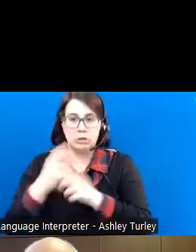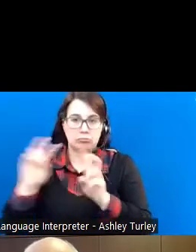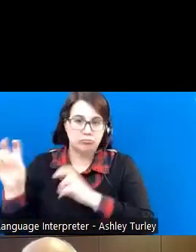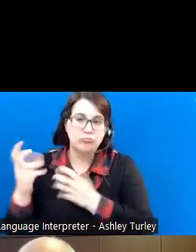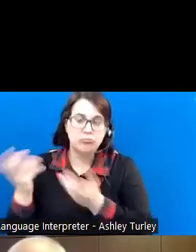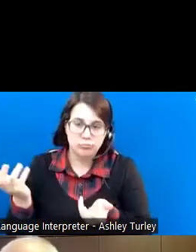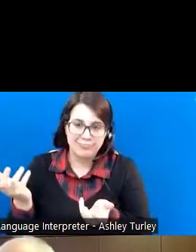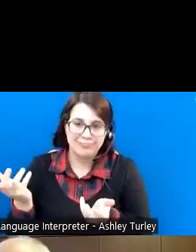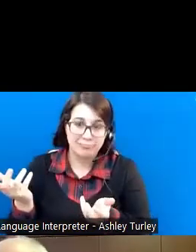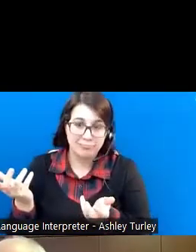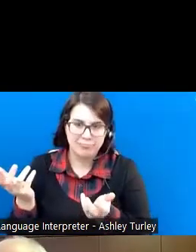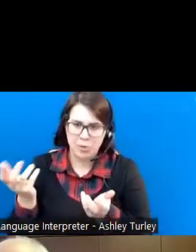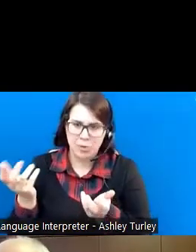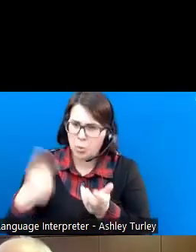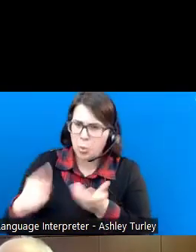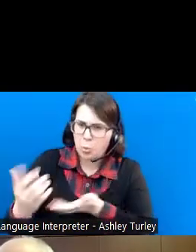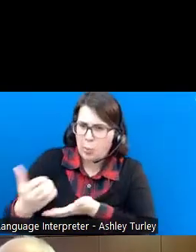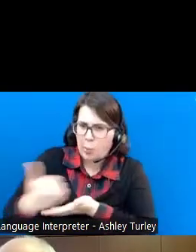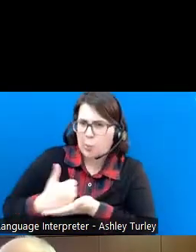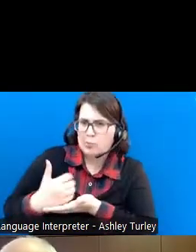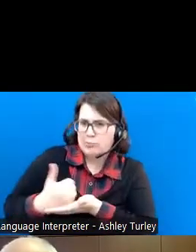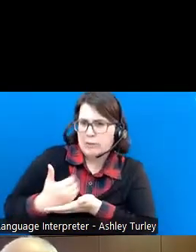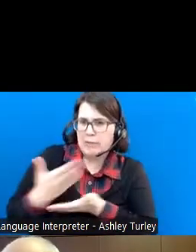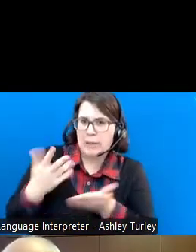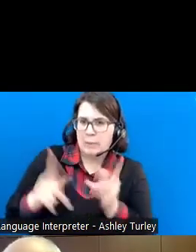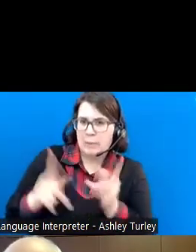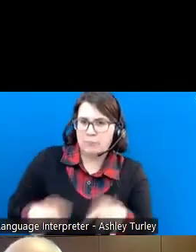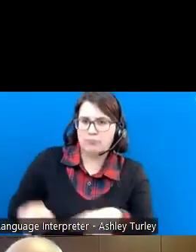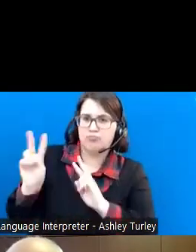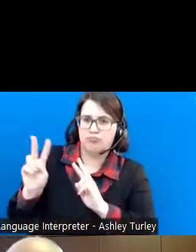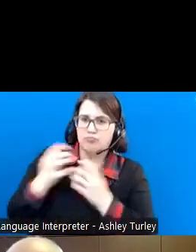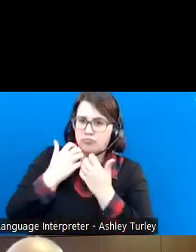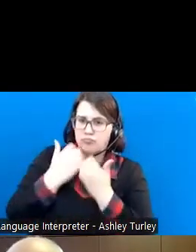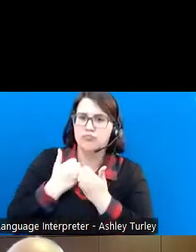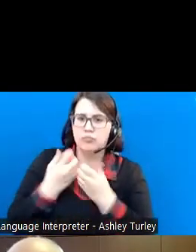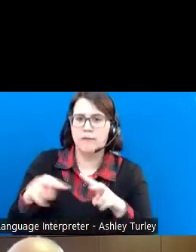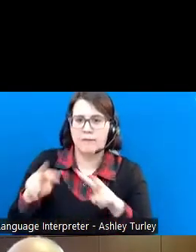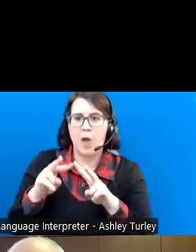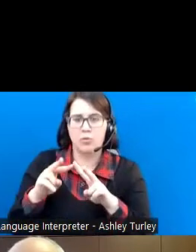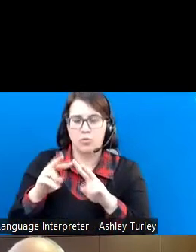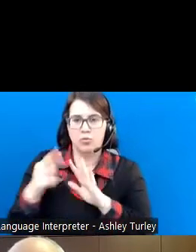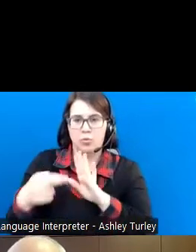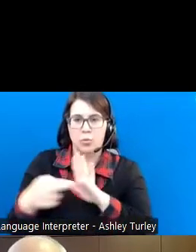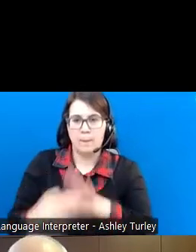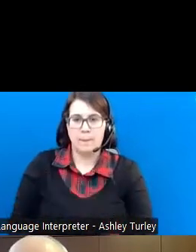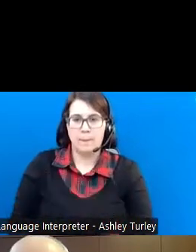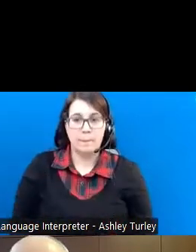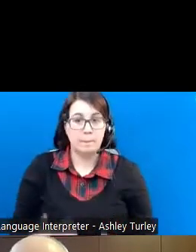things that are earned, people look up to. Those are valued roles. Next.